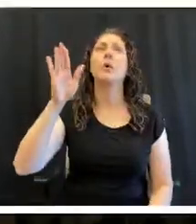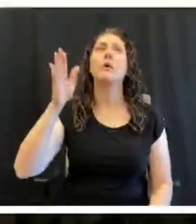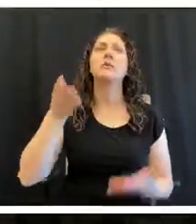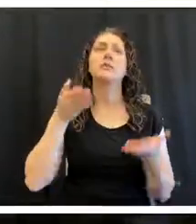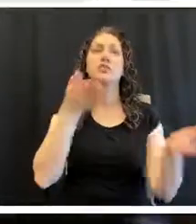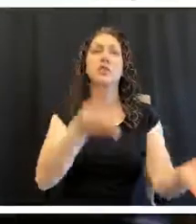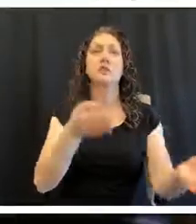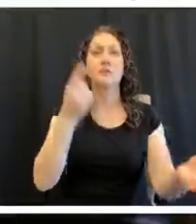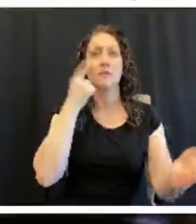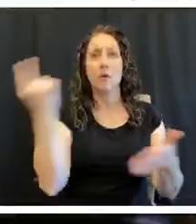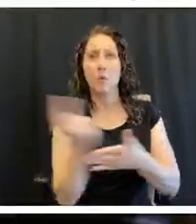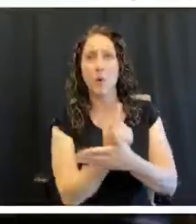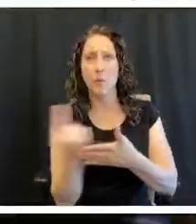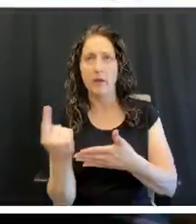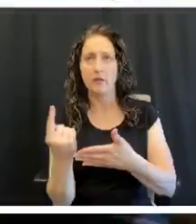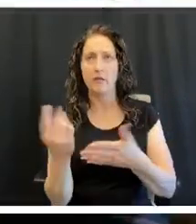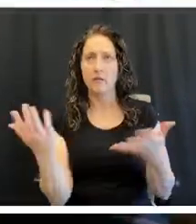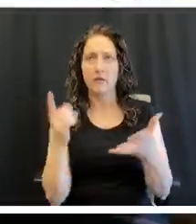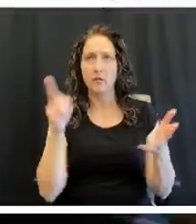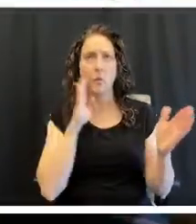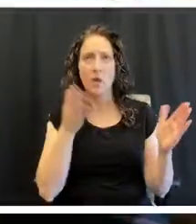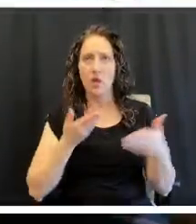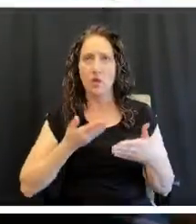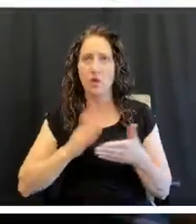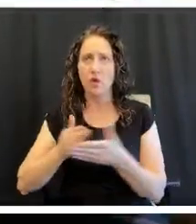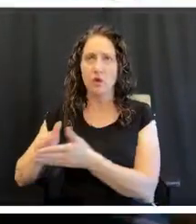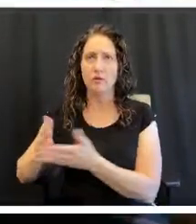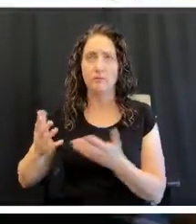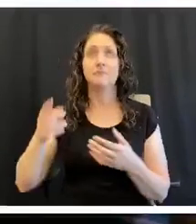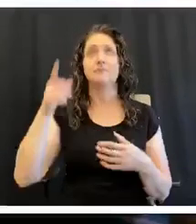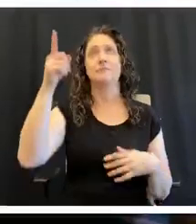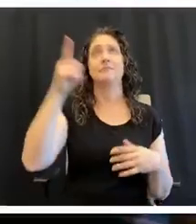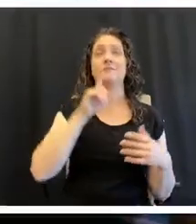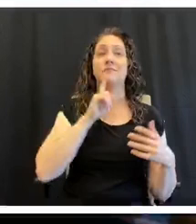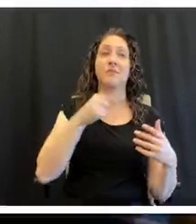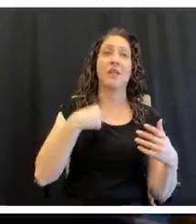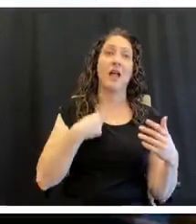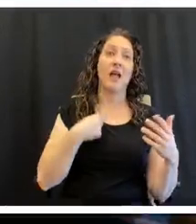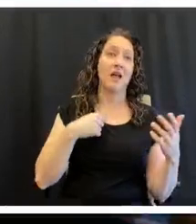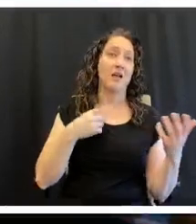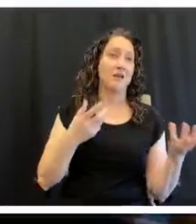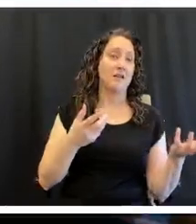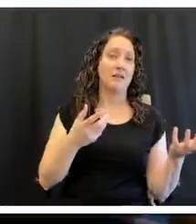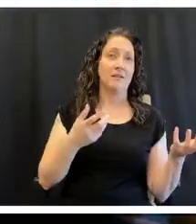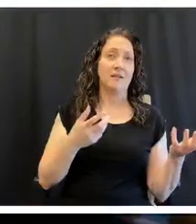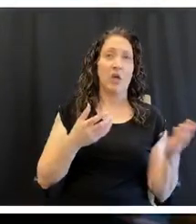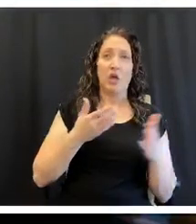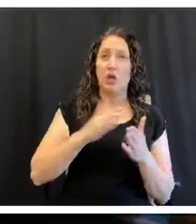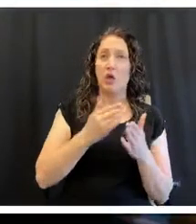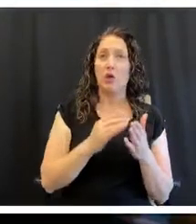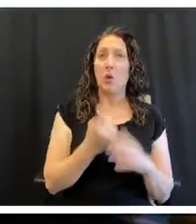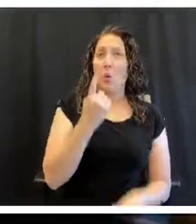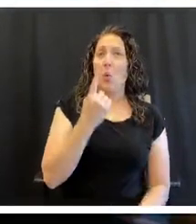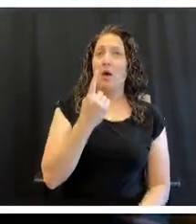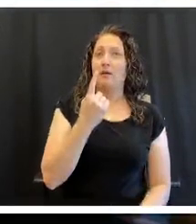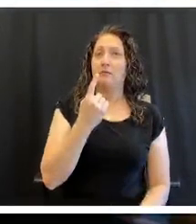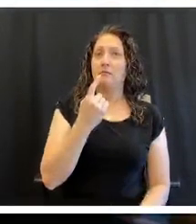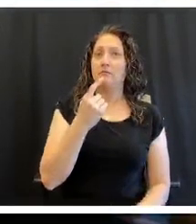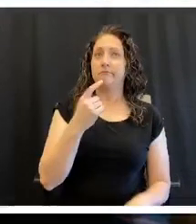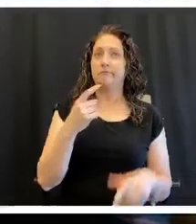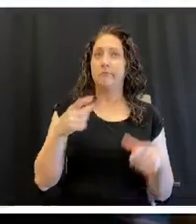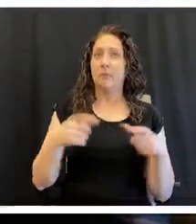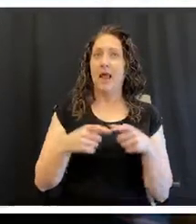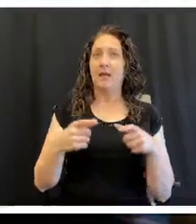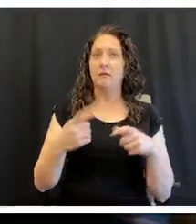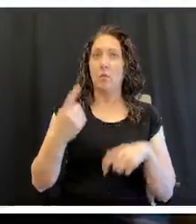cook in a week? Well, ideally I would try to do something and not cook anything more than once that week. Just,